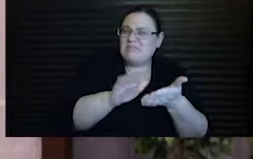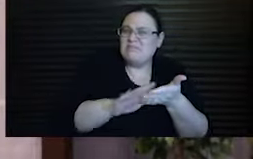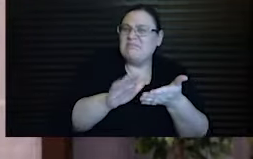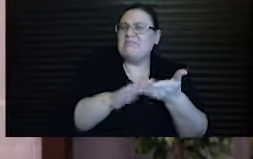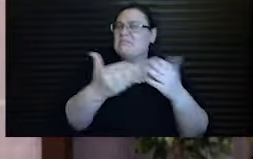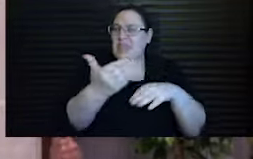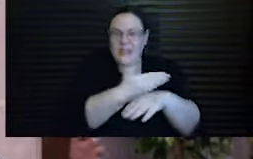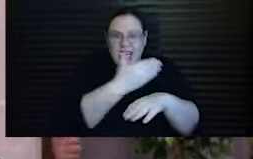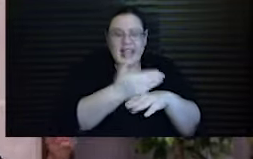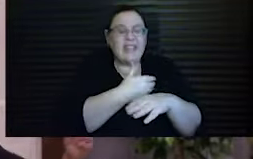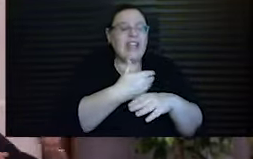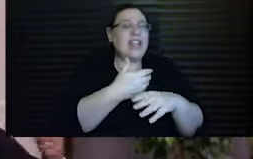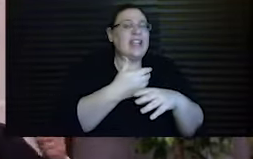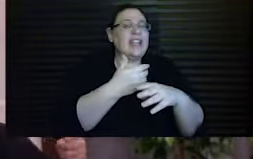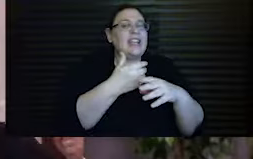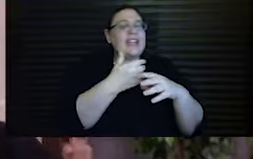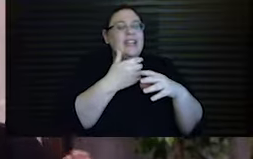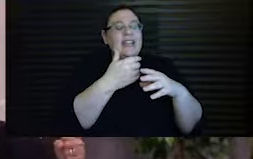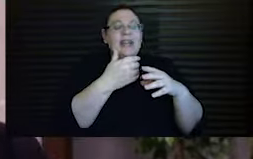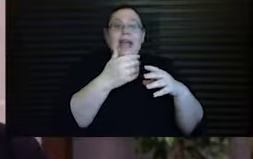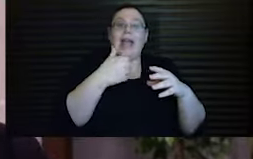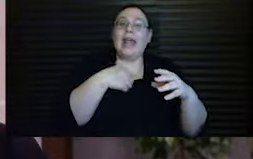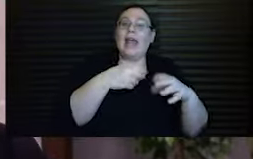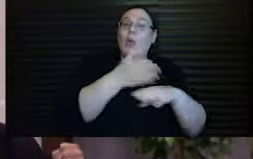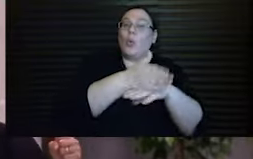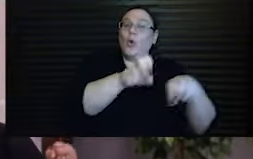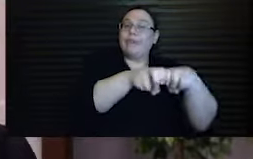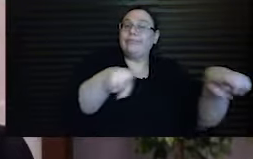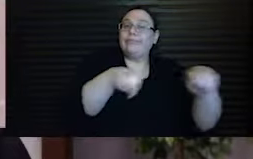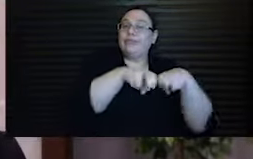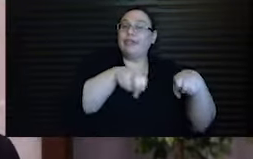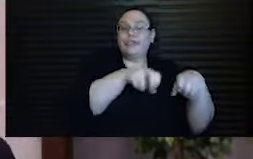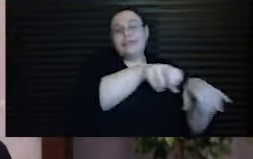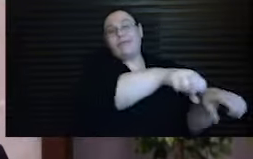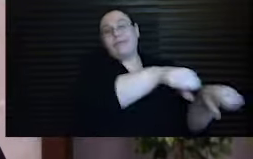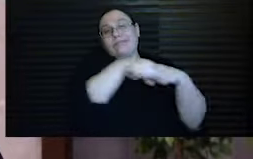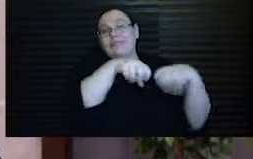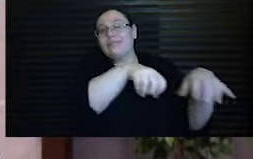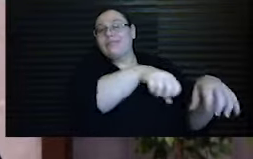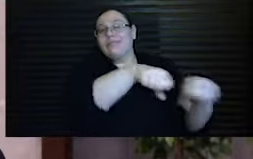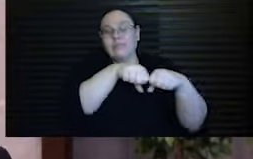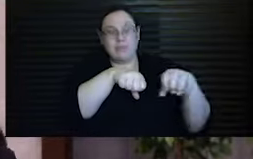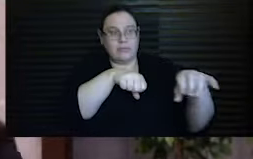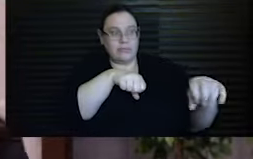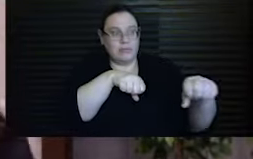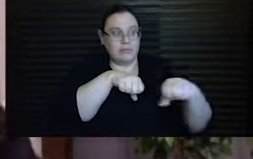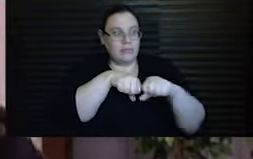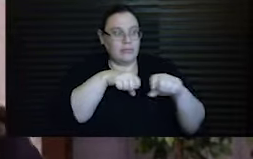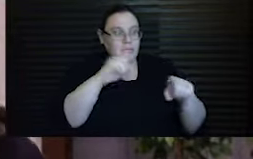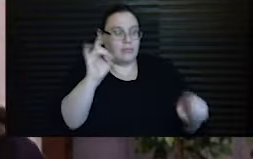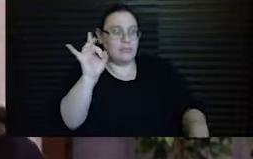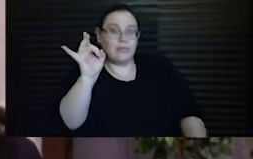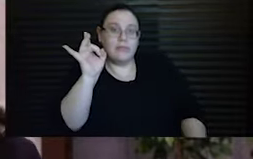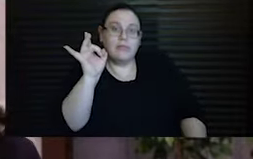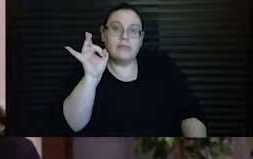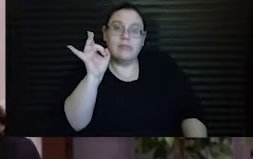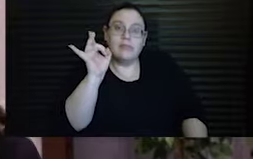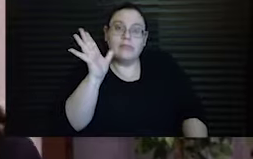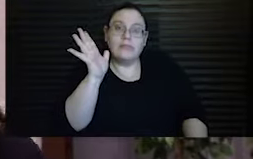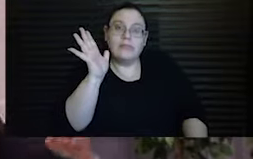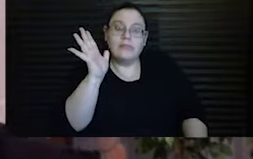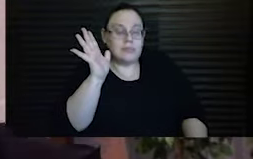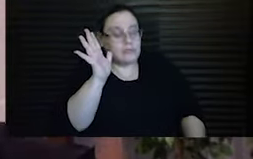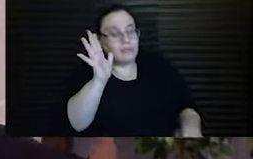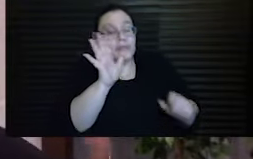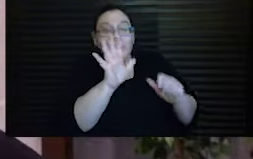renovate. And they began to pull some of the wooden pews from the walls. And what they found was absolutely breathtaking.